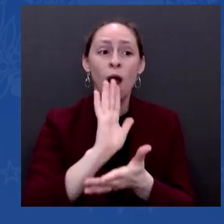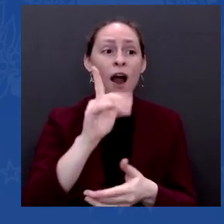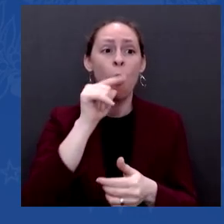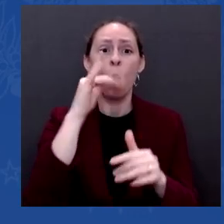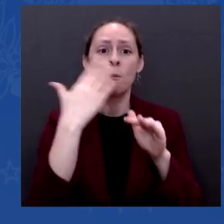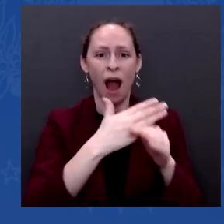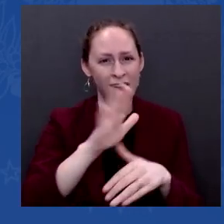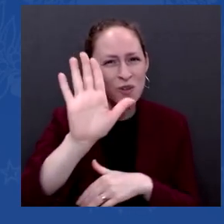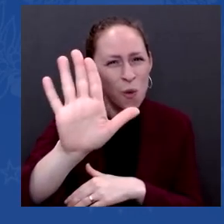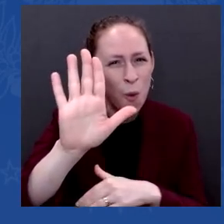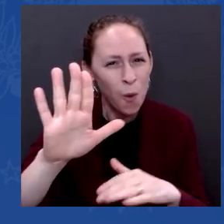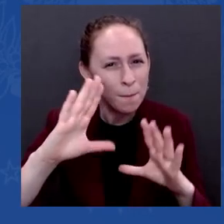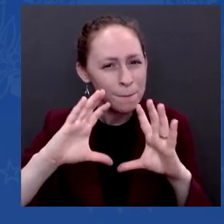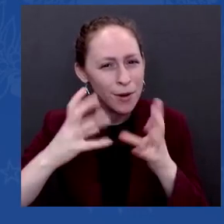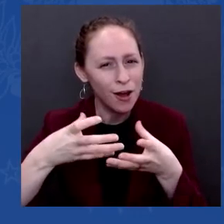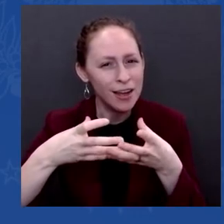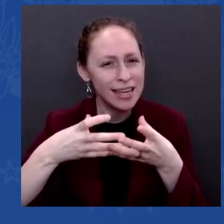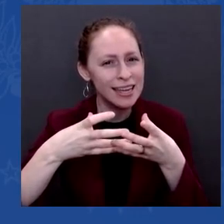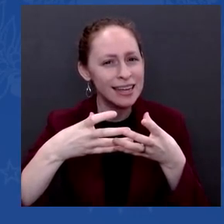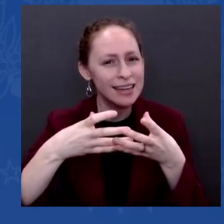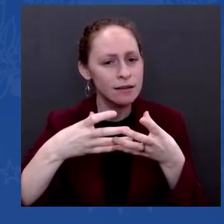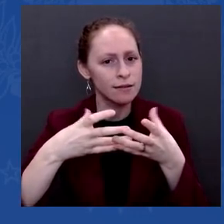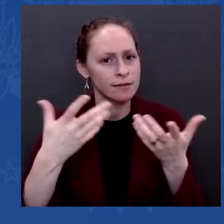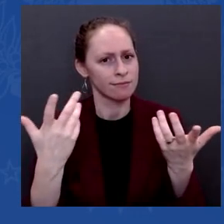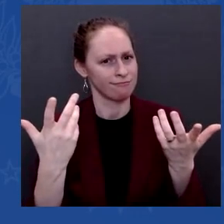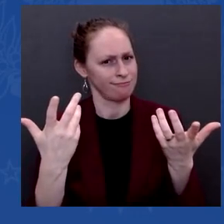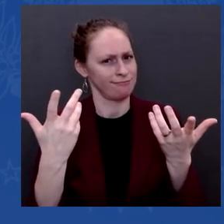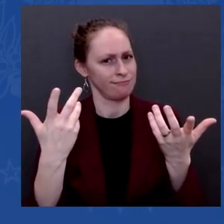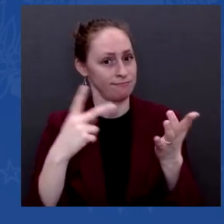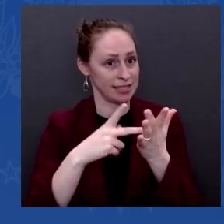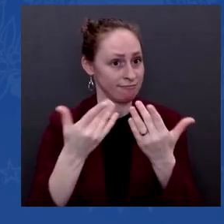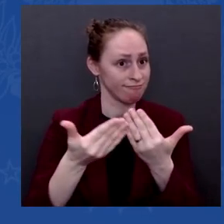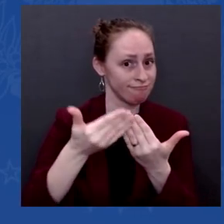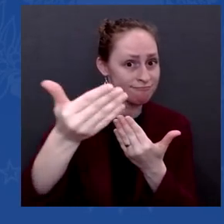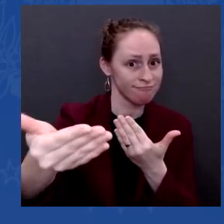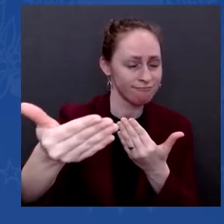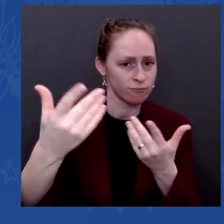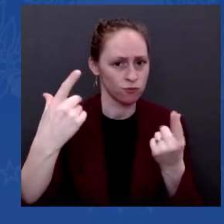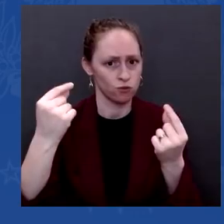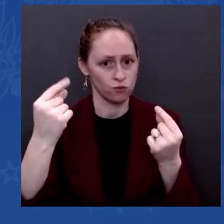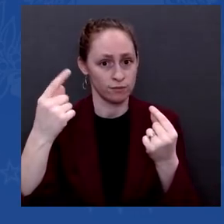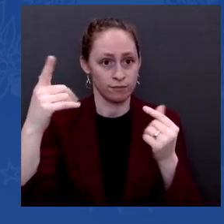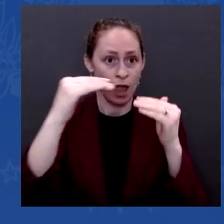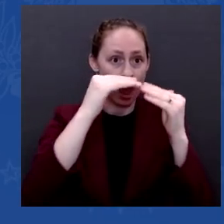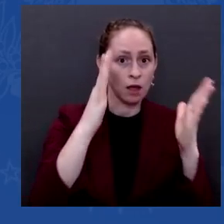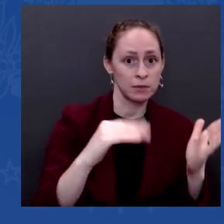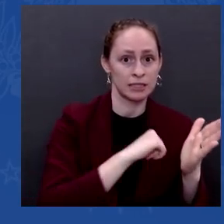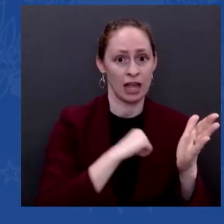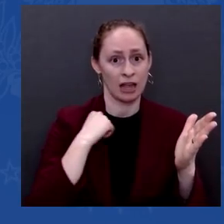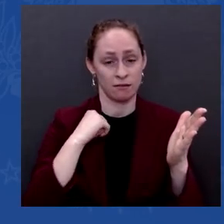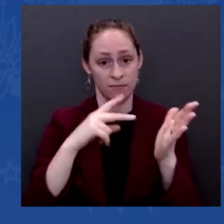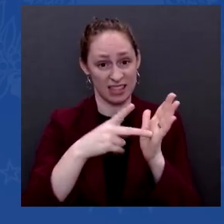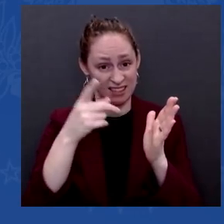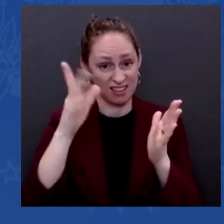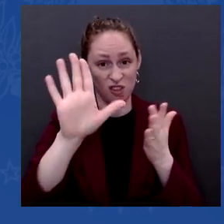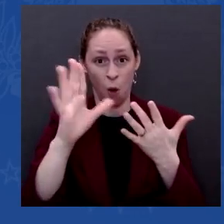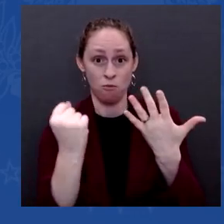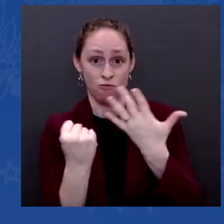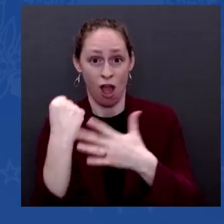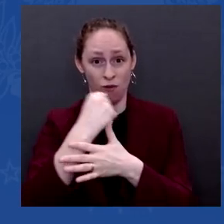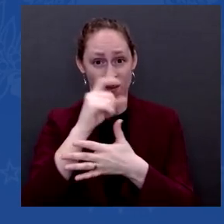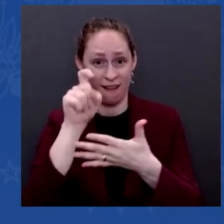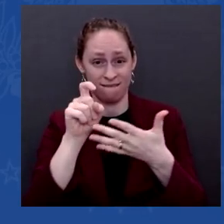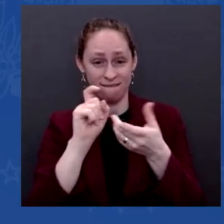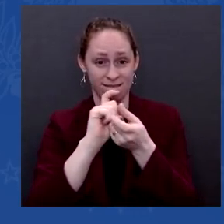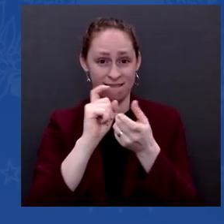more realistic and scale down these priorities in order to get something passed? No, I don't think so. When you say